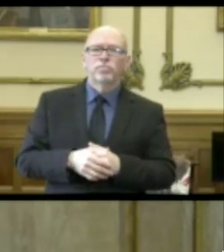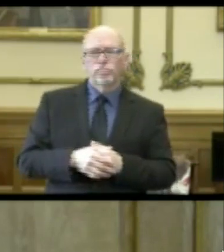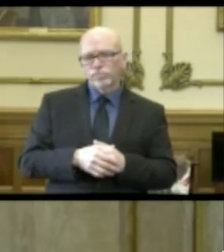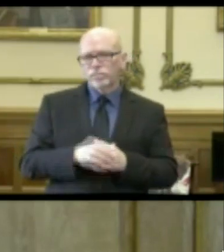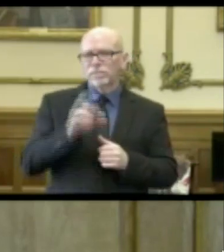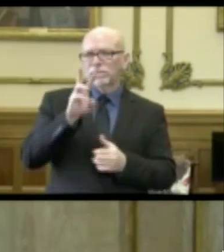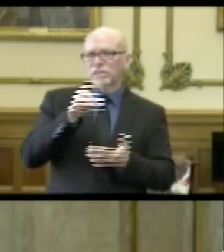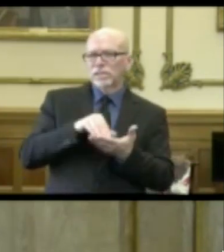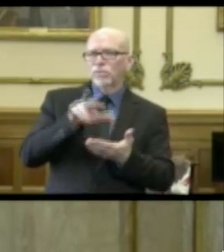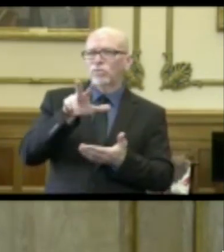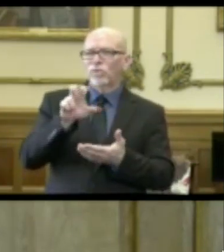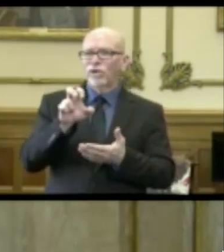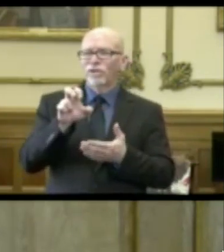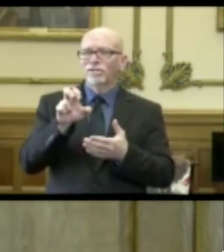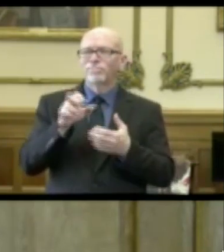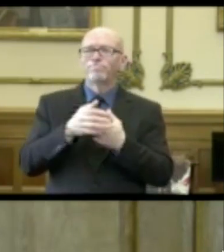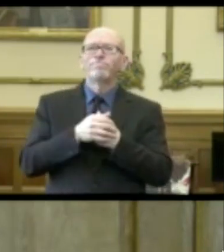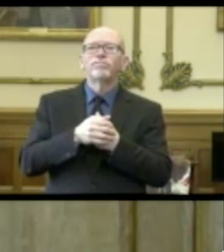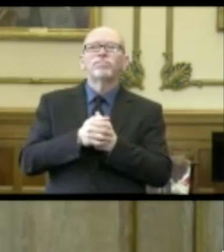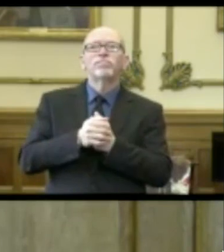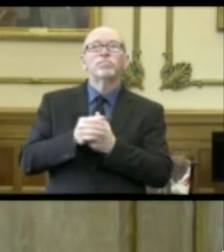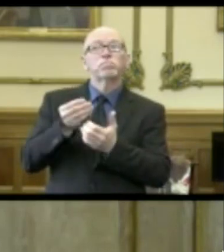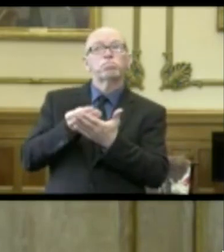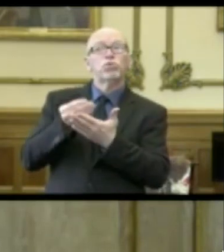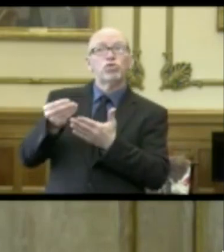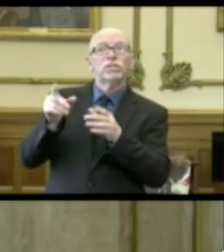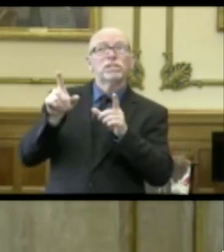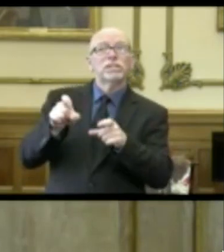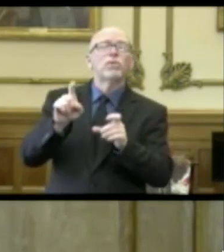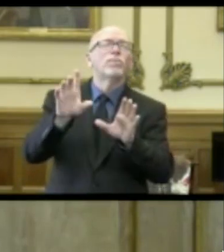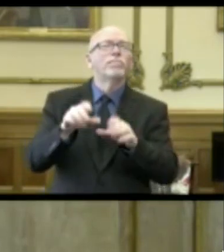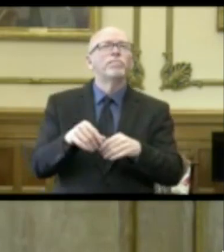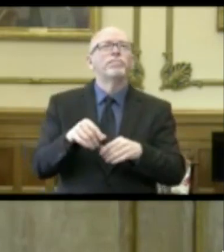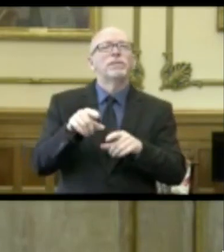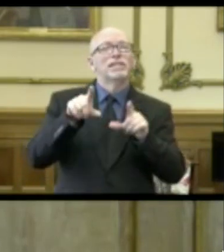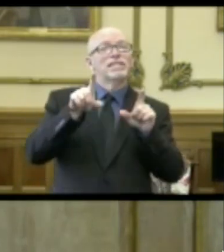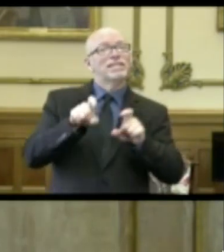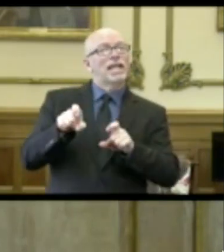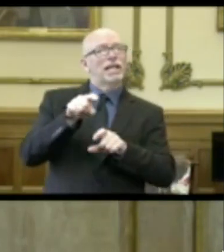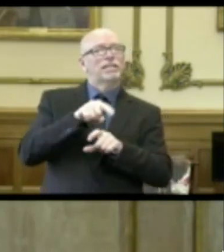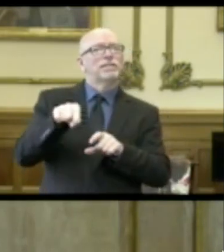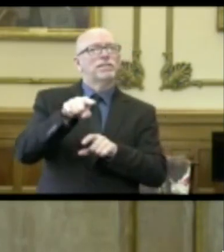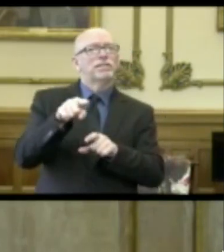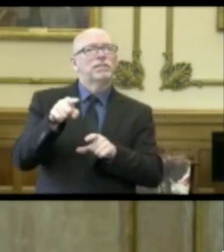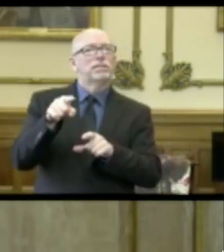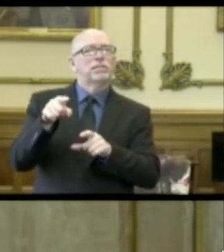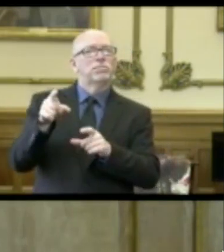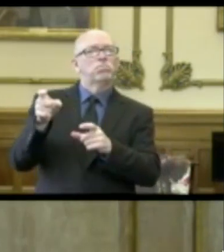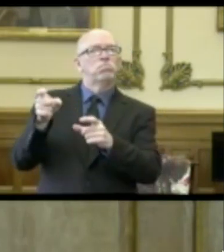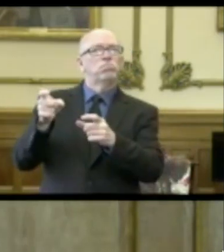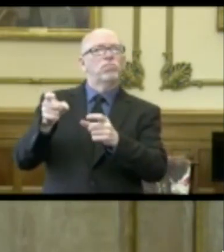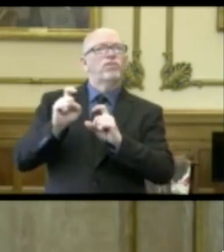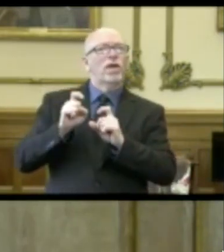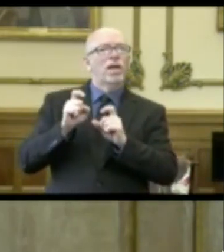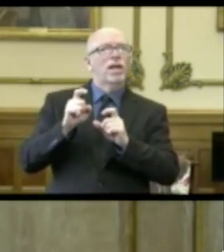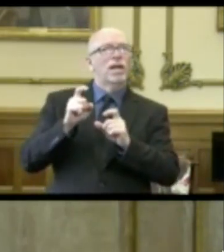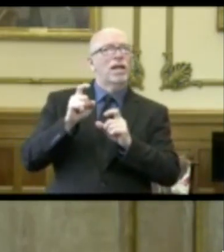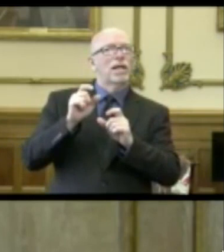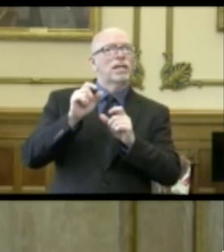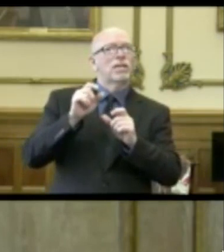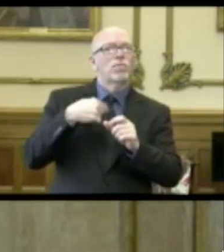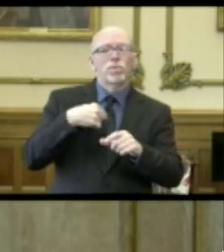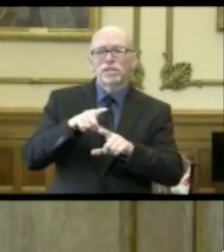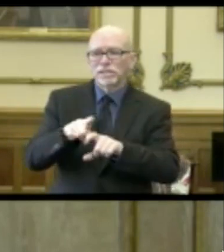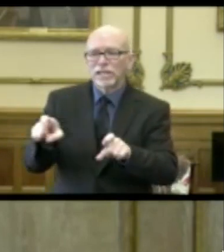6,300, again, purchase tests, well, tests are provided in the form of swabs and